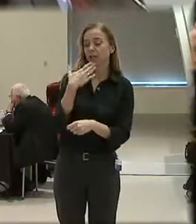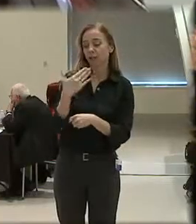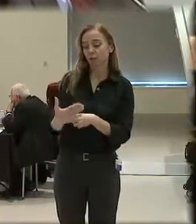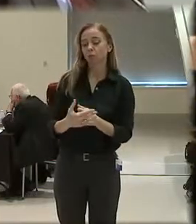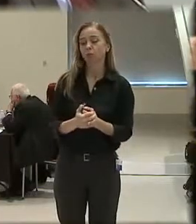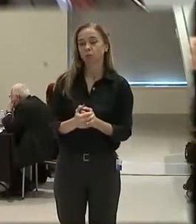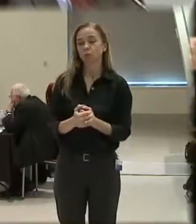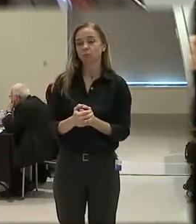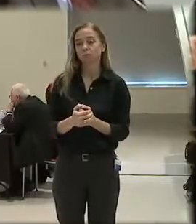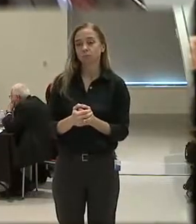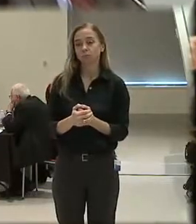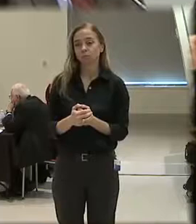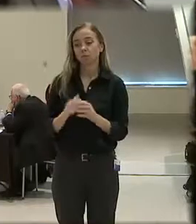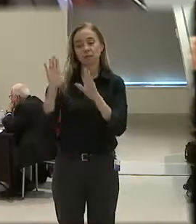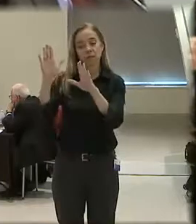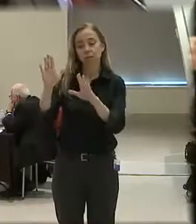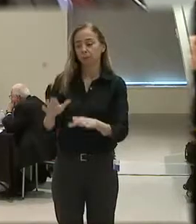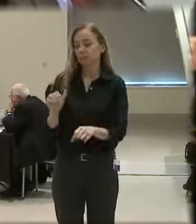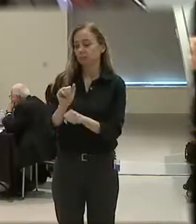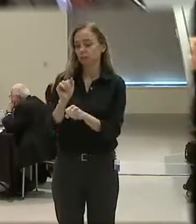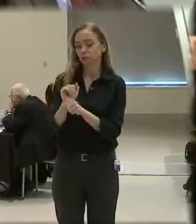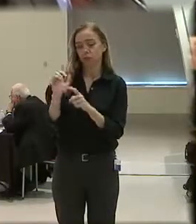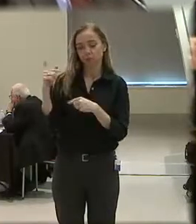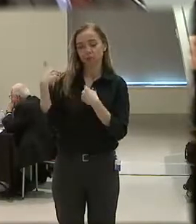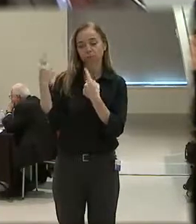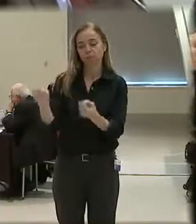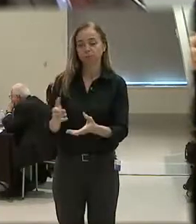I think Chief Blackwell's done an amazing job. Thank you.